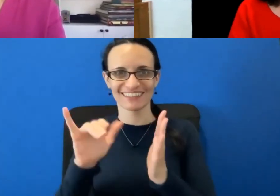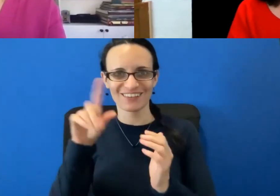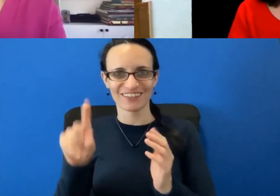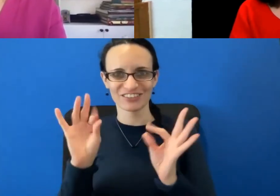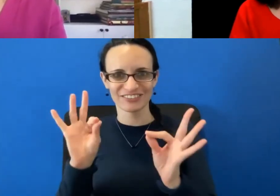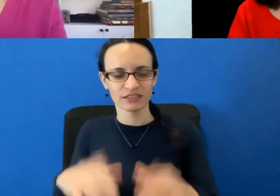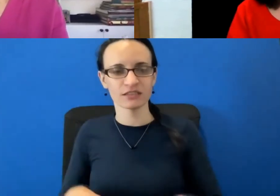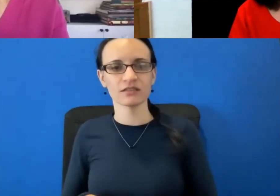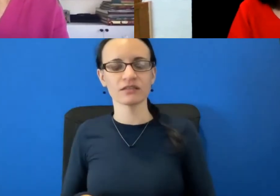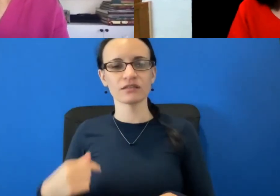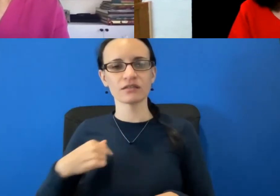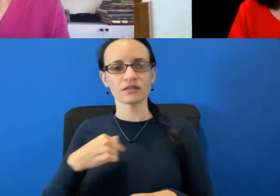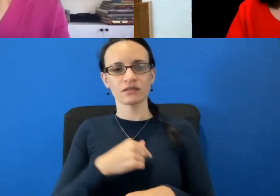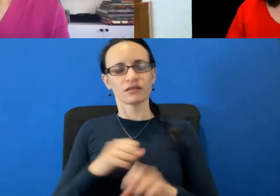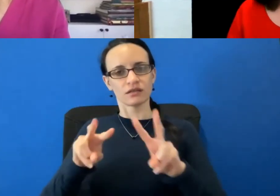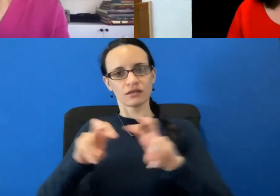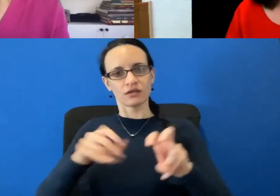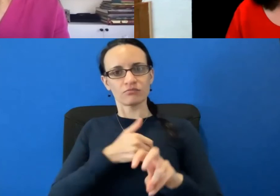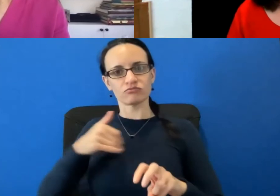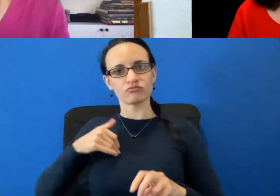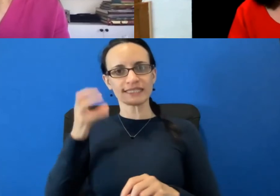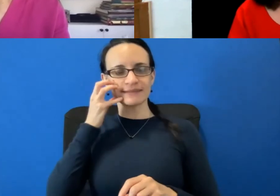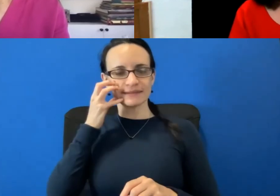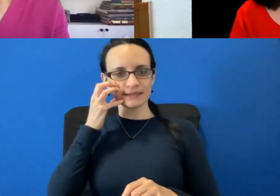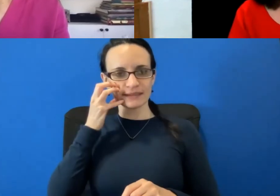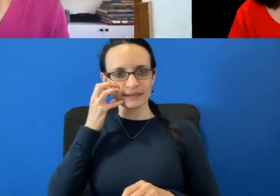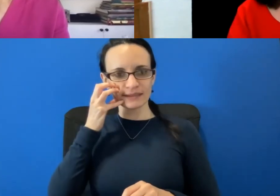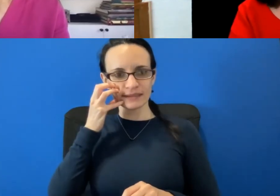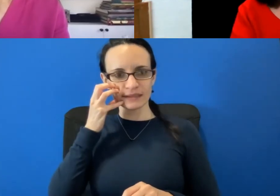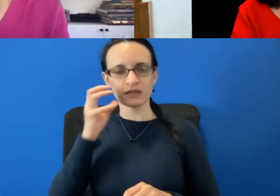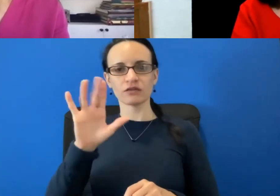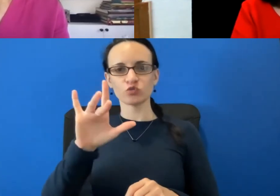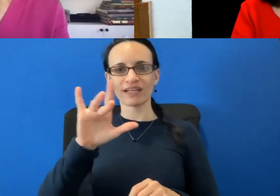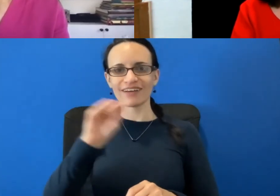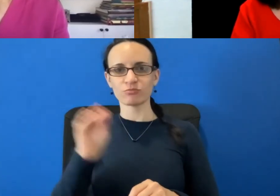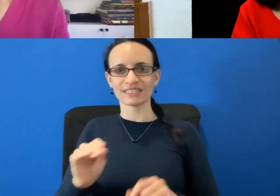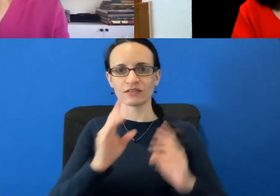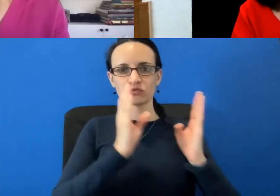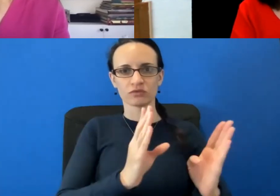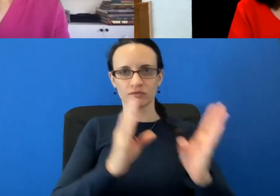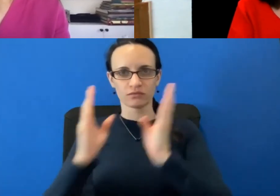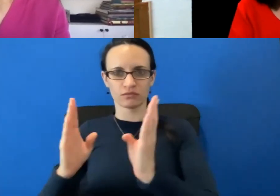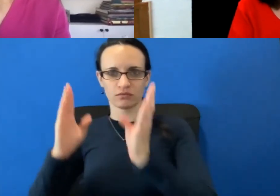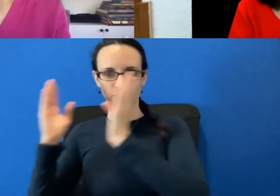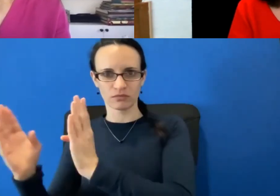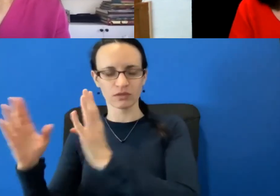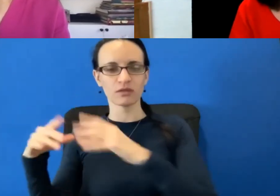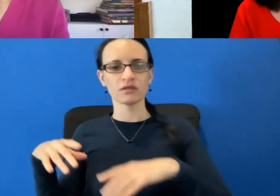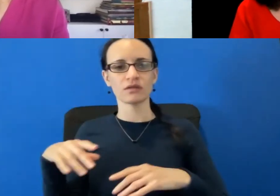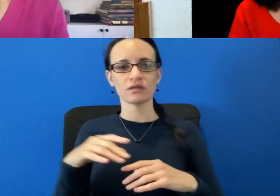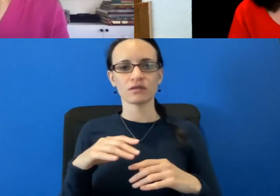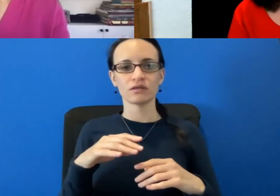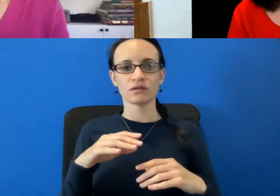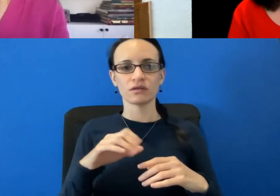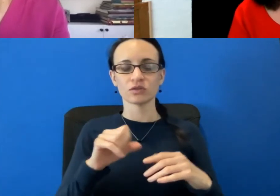breast density in 25% in quartiles. So, anyone with less than